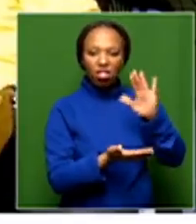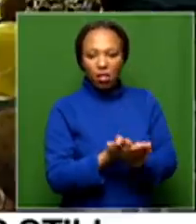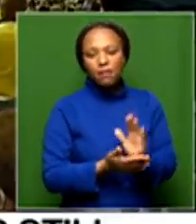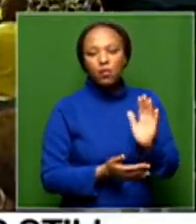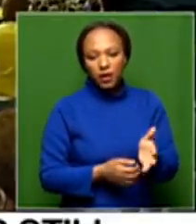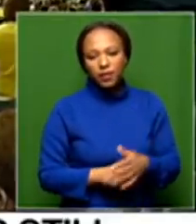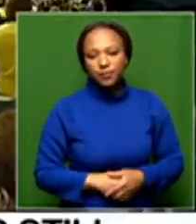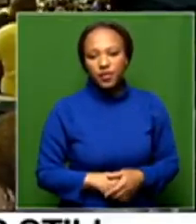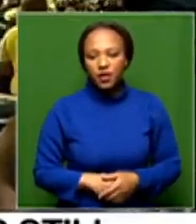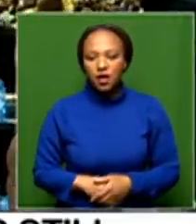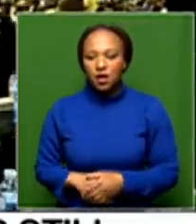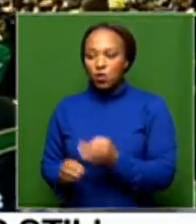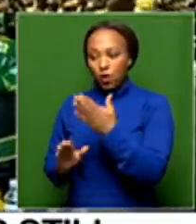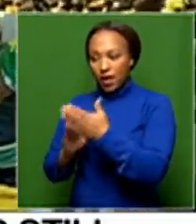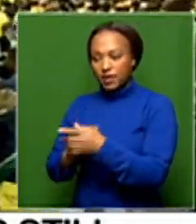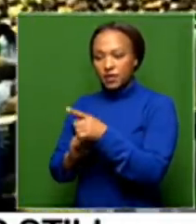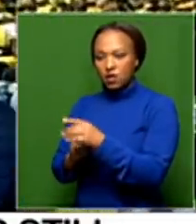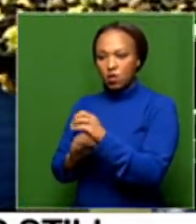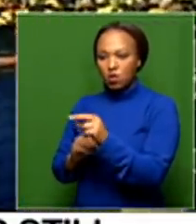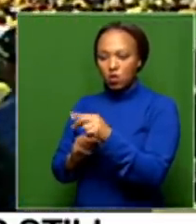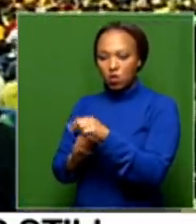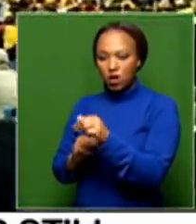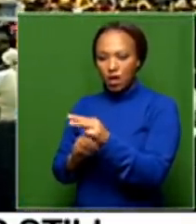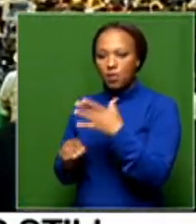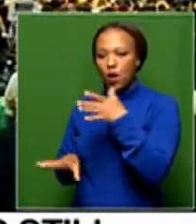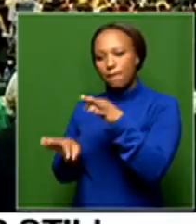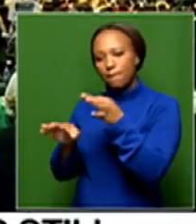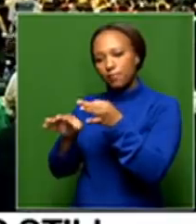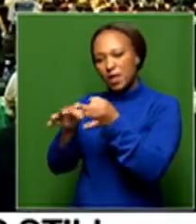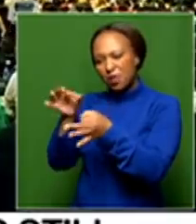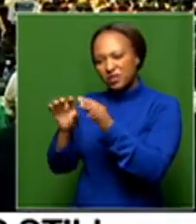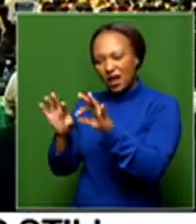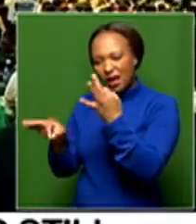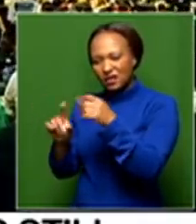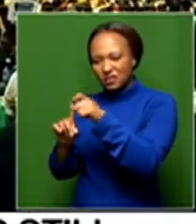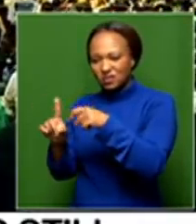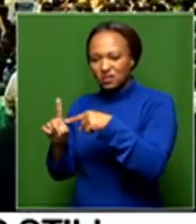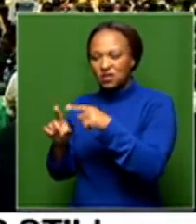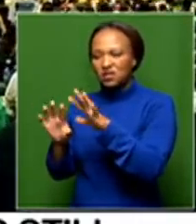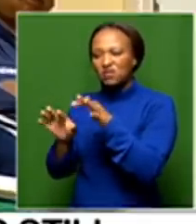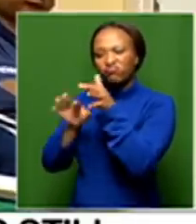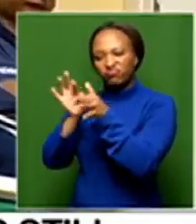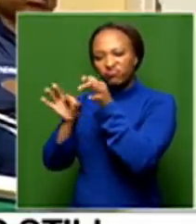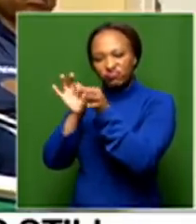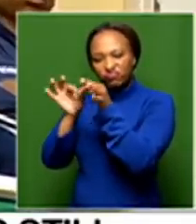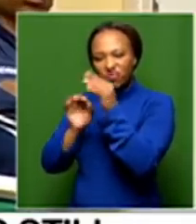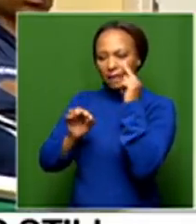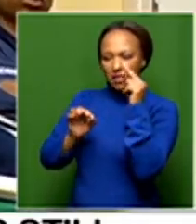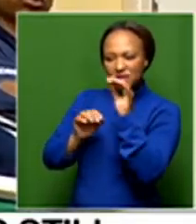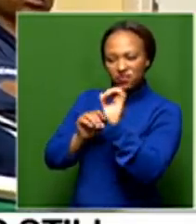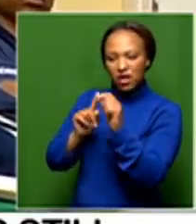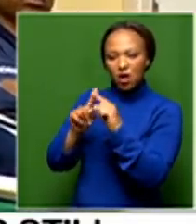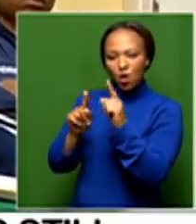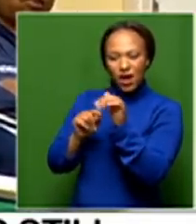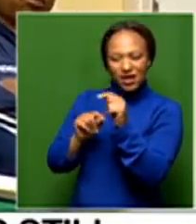Mgama, let's leave it there for this morning. Mgama Mtimka, political analyst, just giving us a little bit of perspective of some issues that are plaguing the